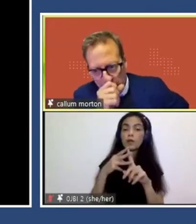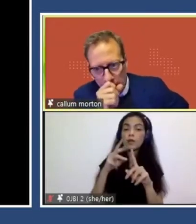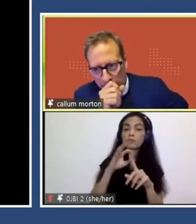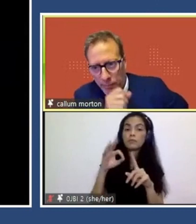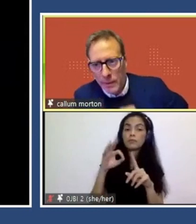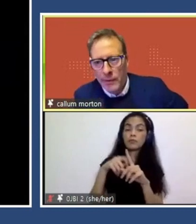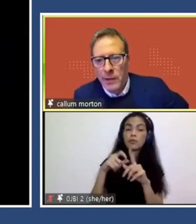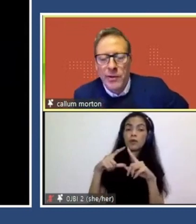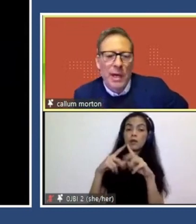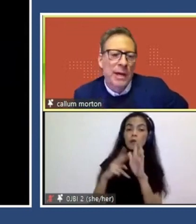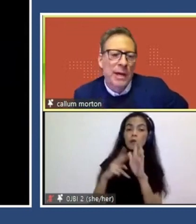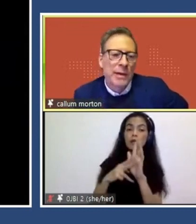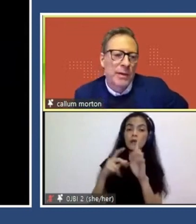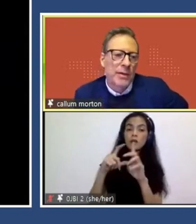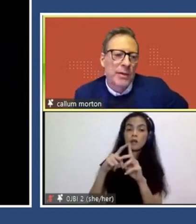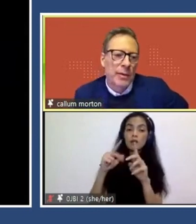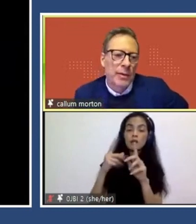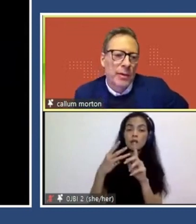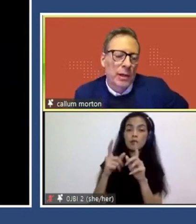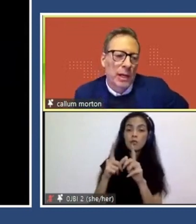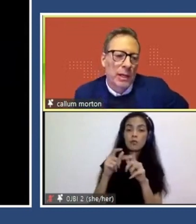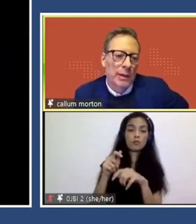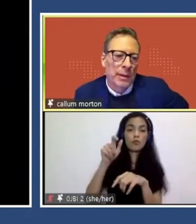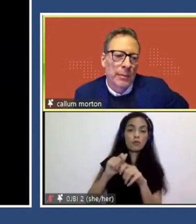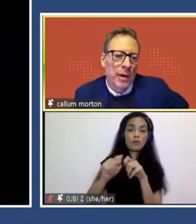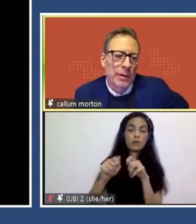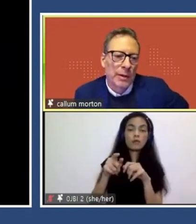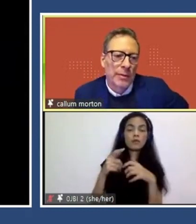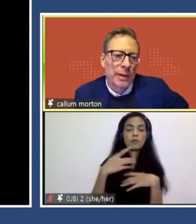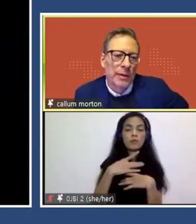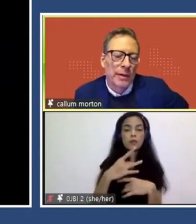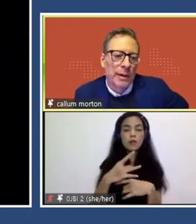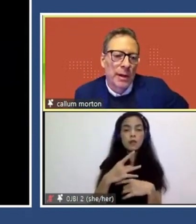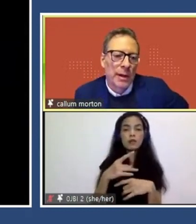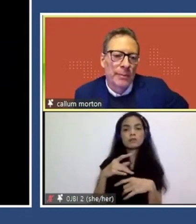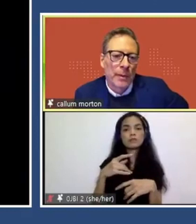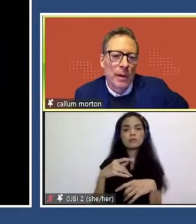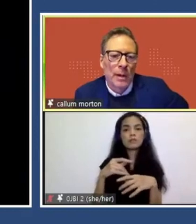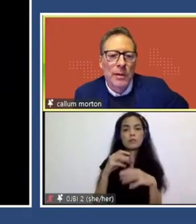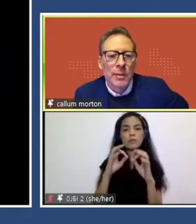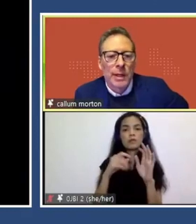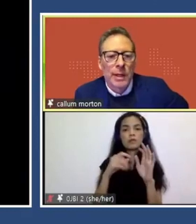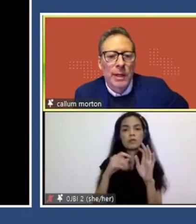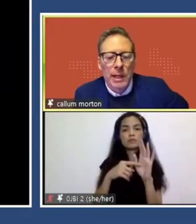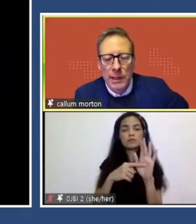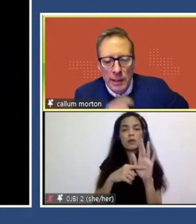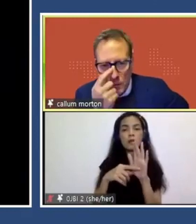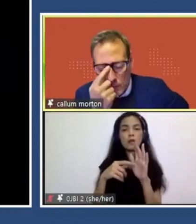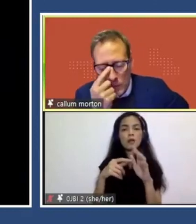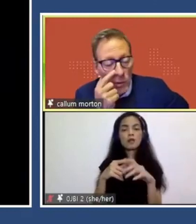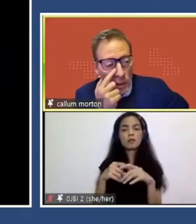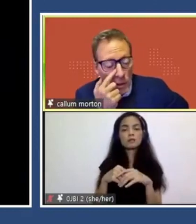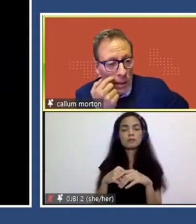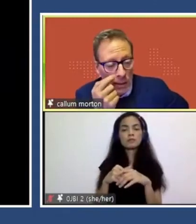who's a, um, a very interesting artist, uh, scholar and, um, curator directed the, um, city Biennale,